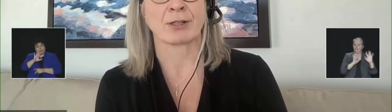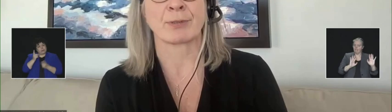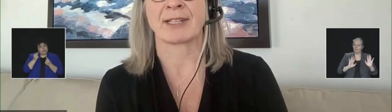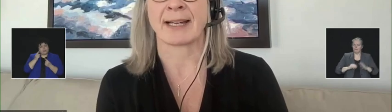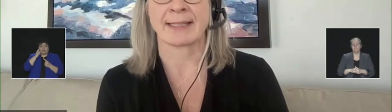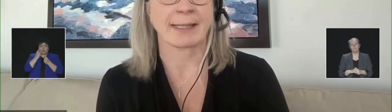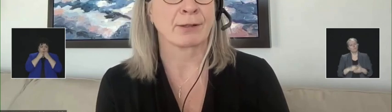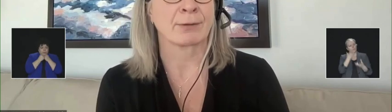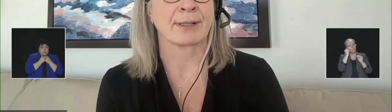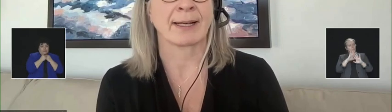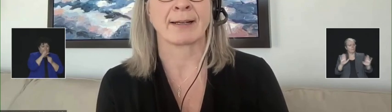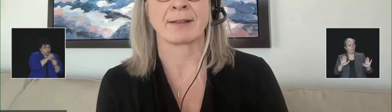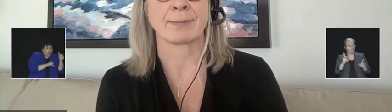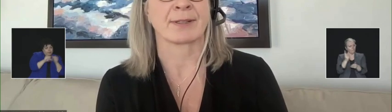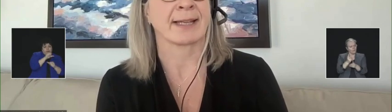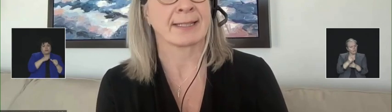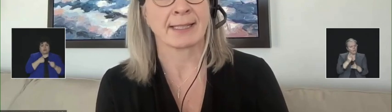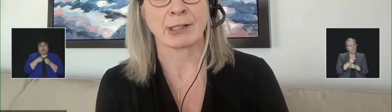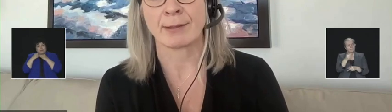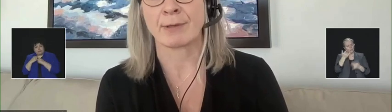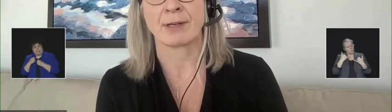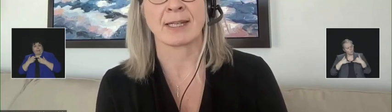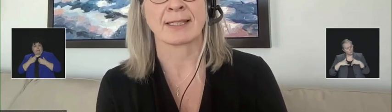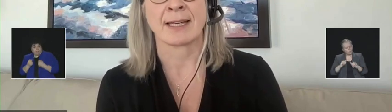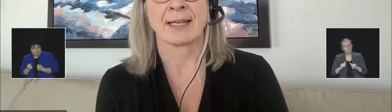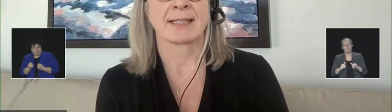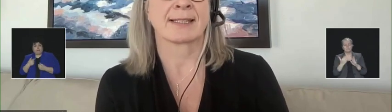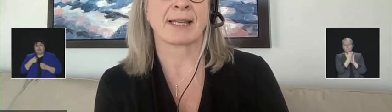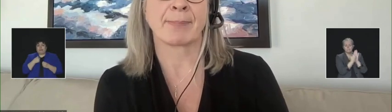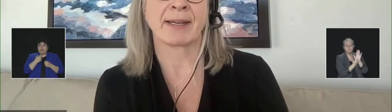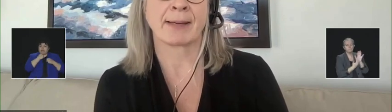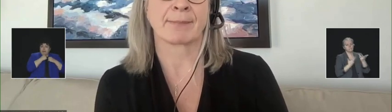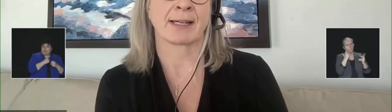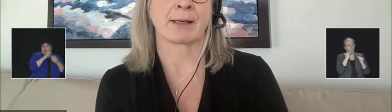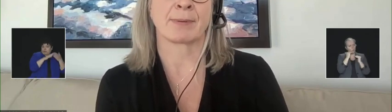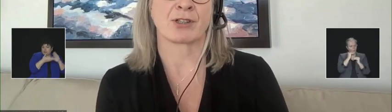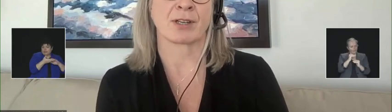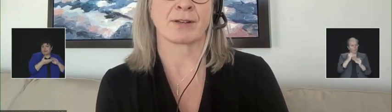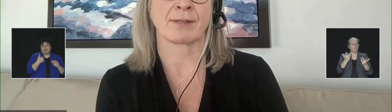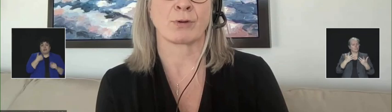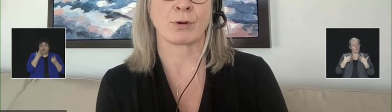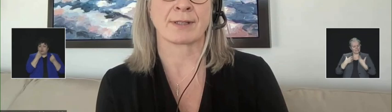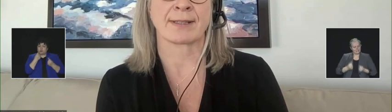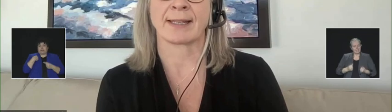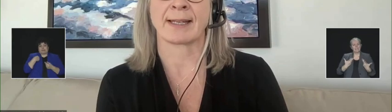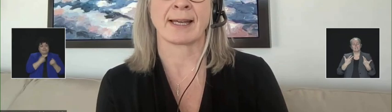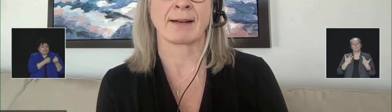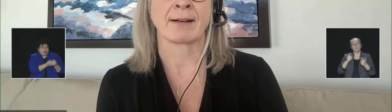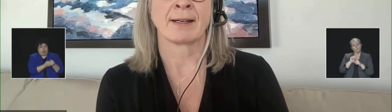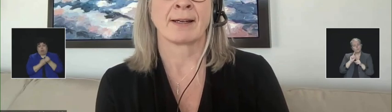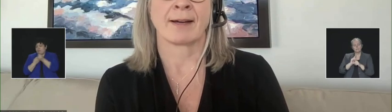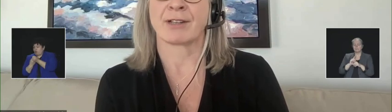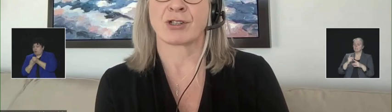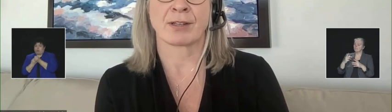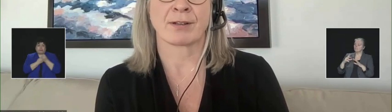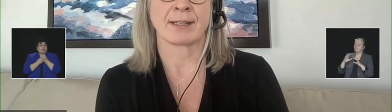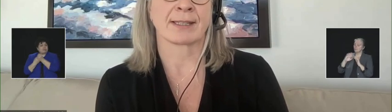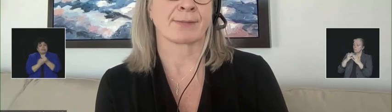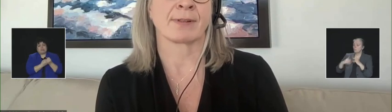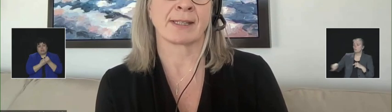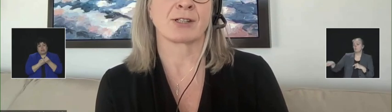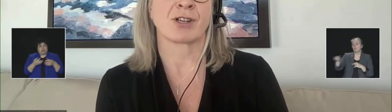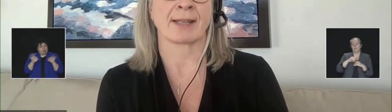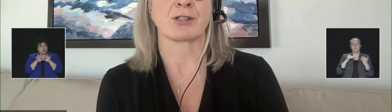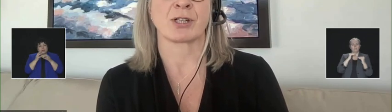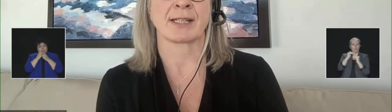each other, protecting our own health, protecting our communities, stepping up to help each other and, of course, taking care of each other